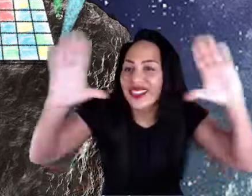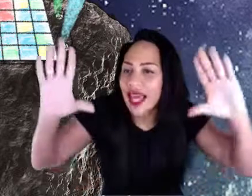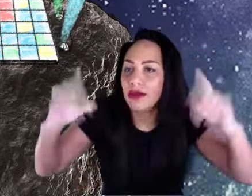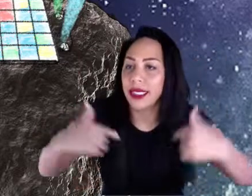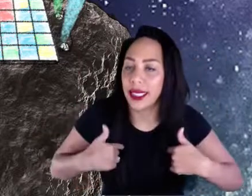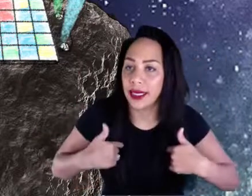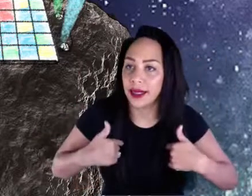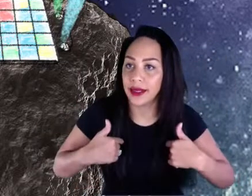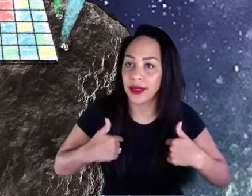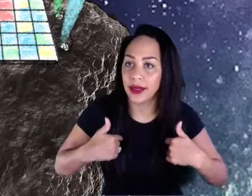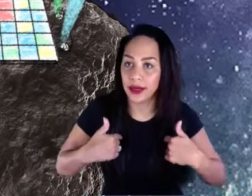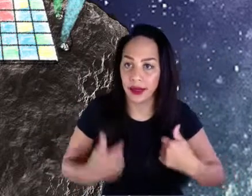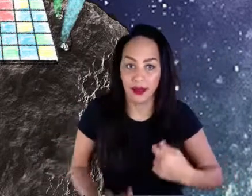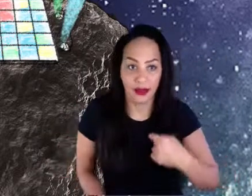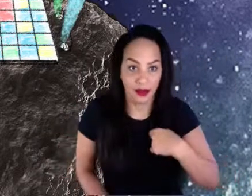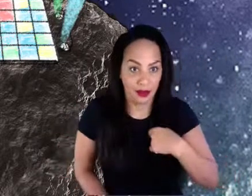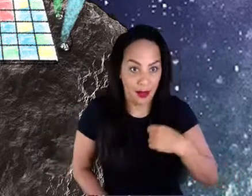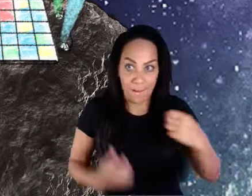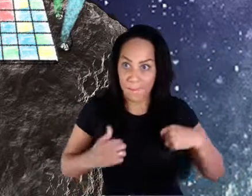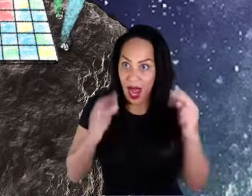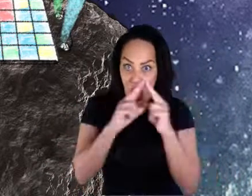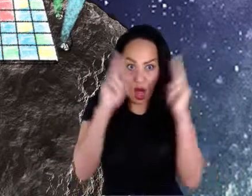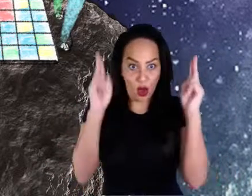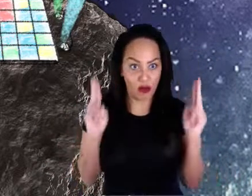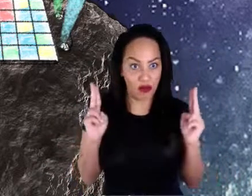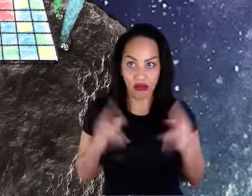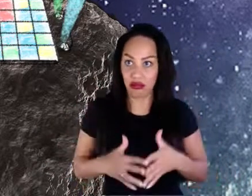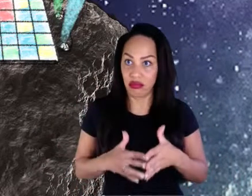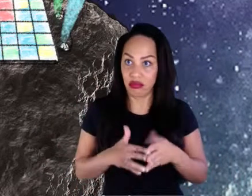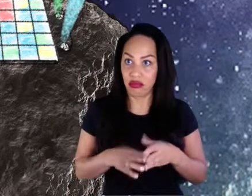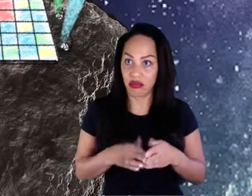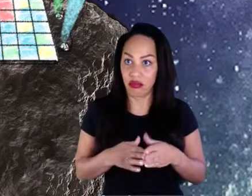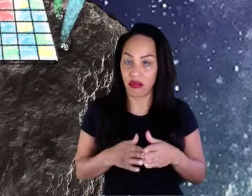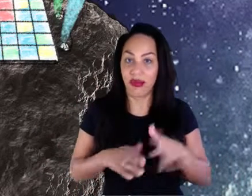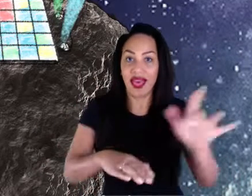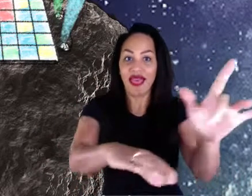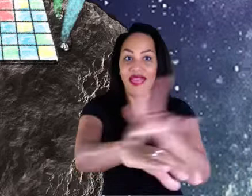theatrical world to your house or to whatever space you would like to access it from.